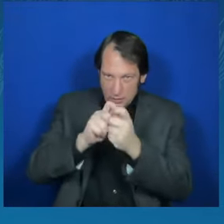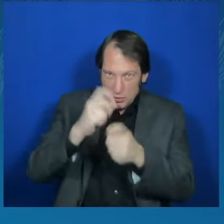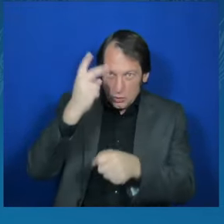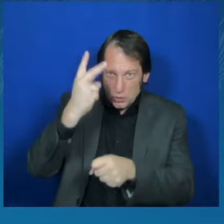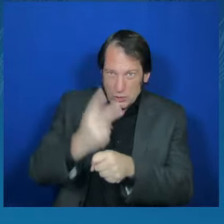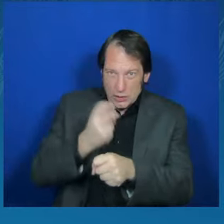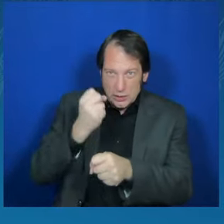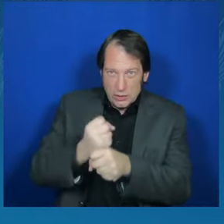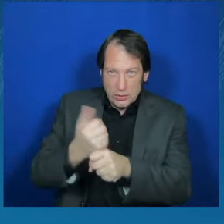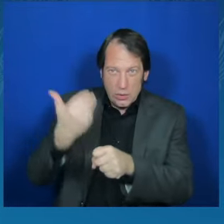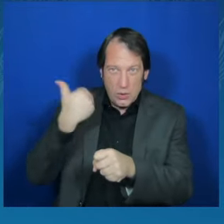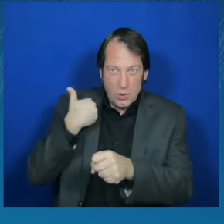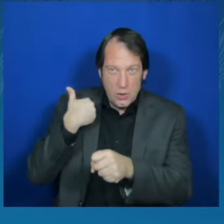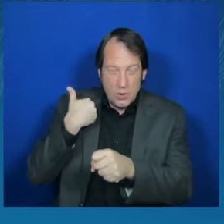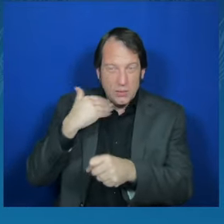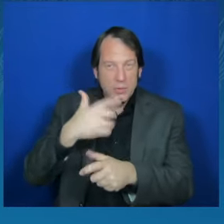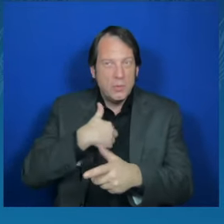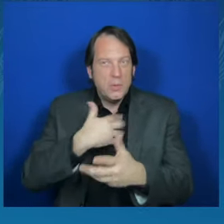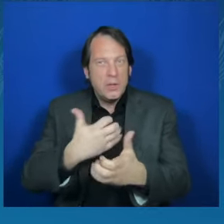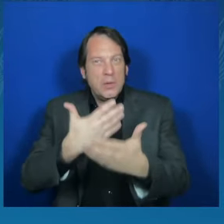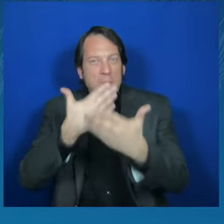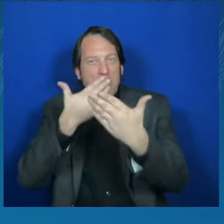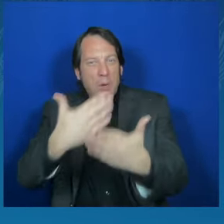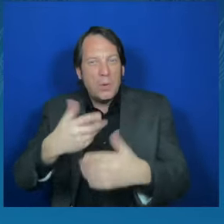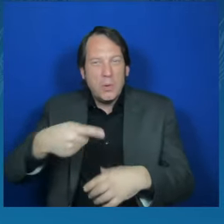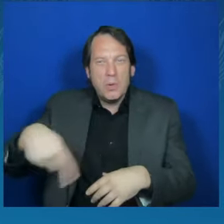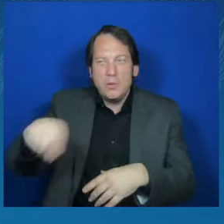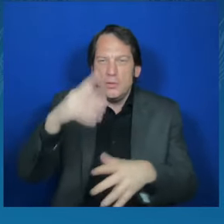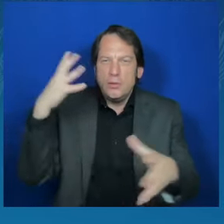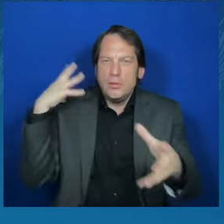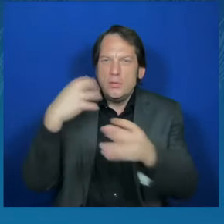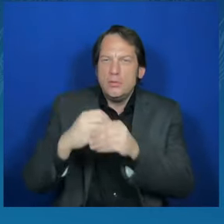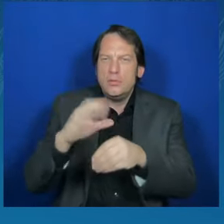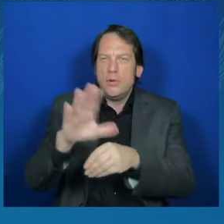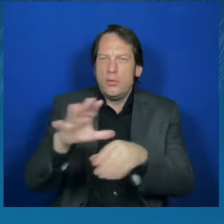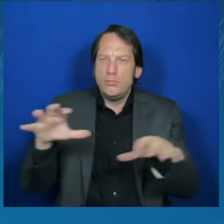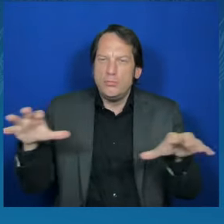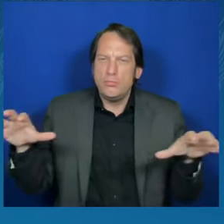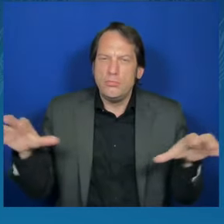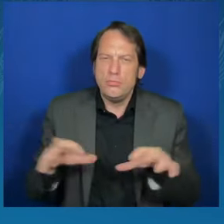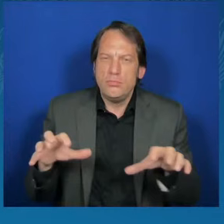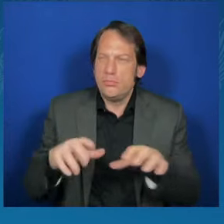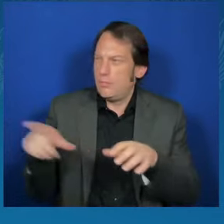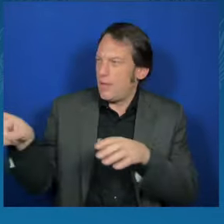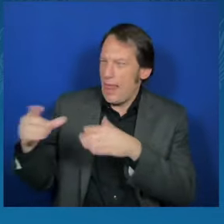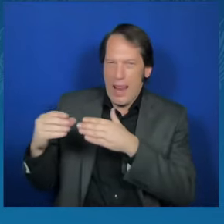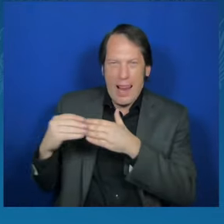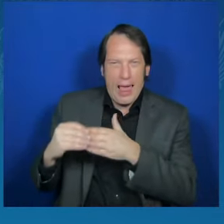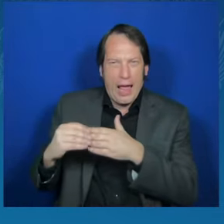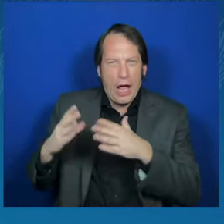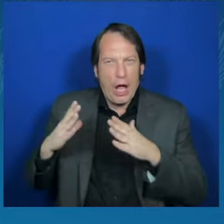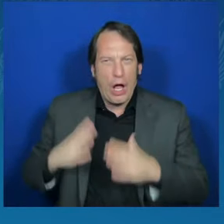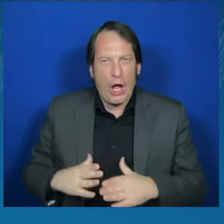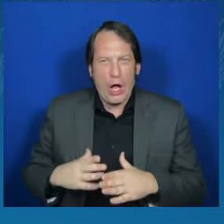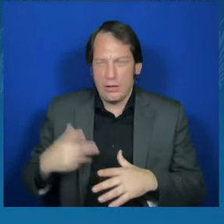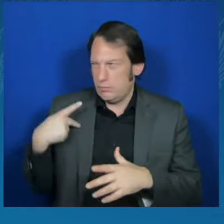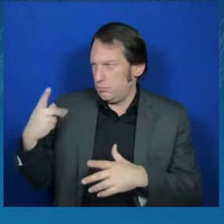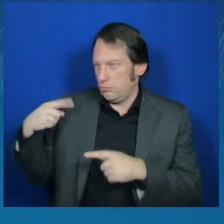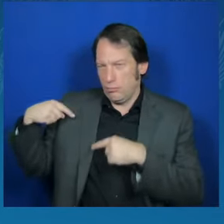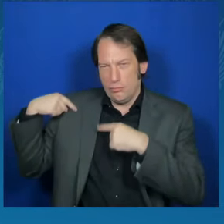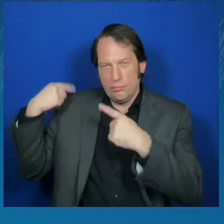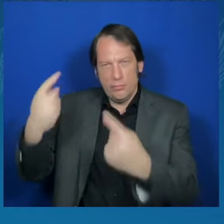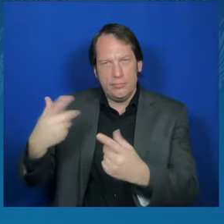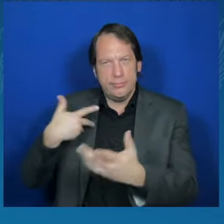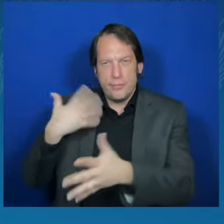all that you have done and all that you are as a leader. You and I have had many conversations, and it is my honor to say,